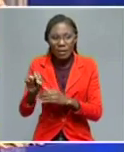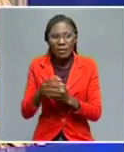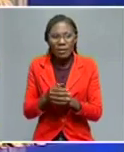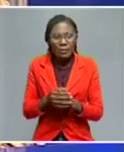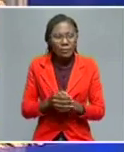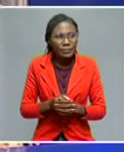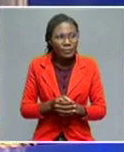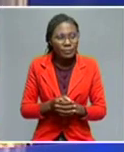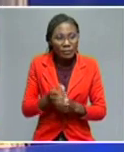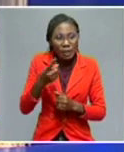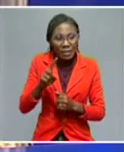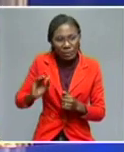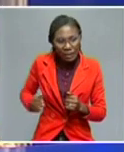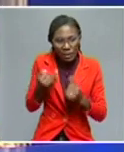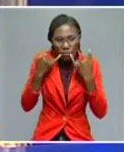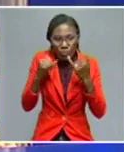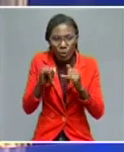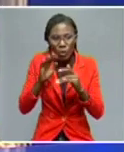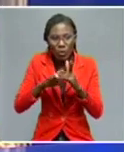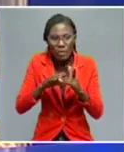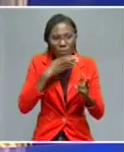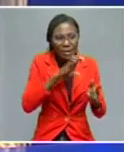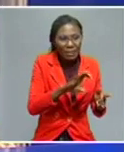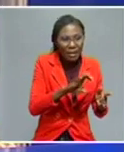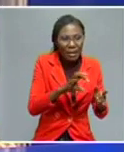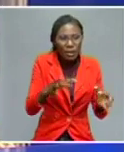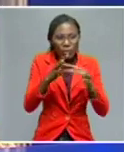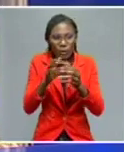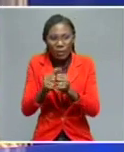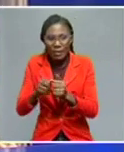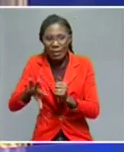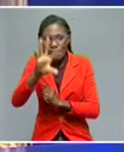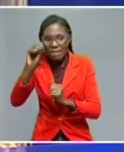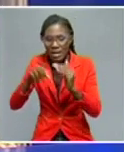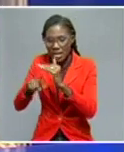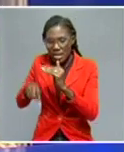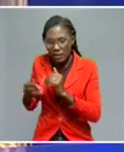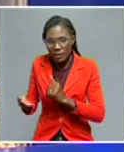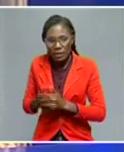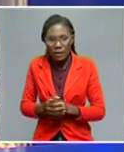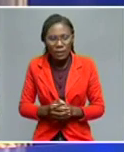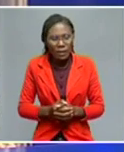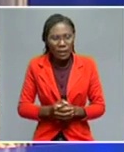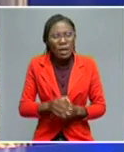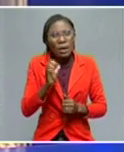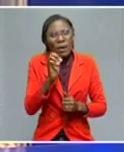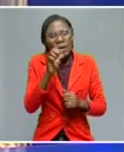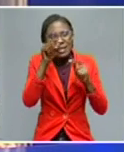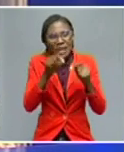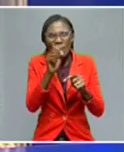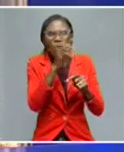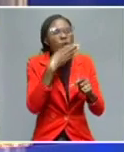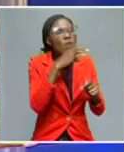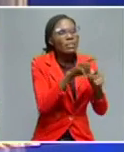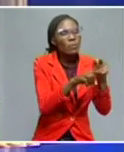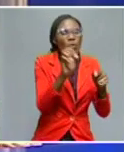about the Western countries and Africa. You know, they are asking African countries to join